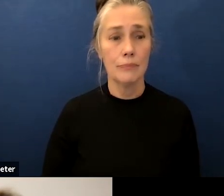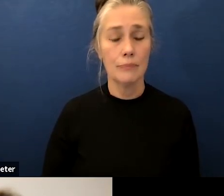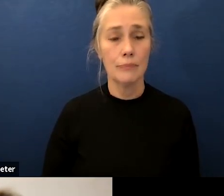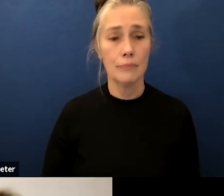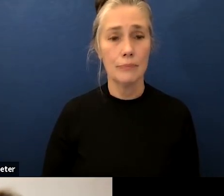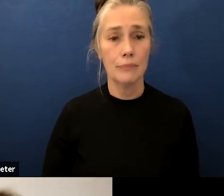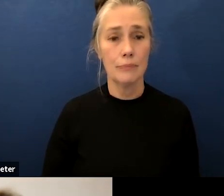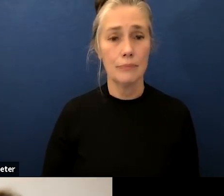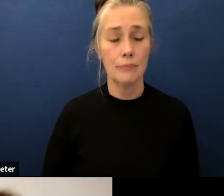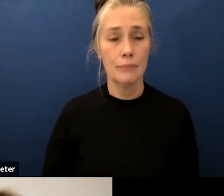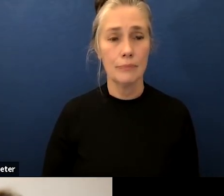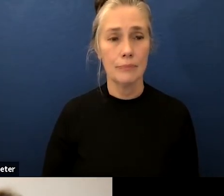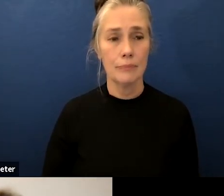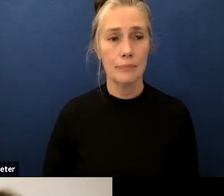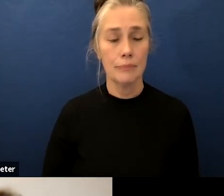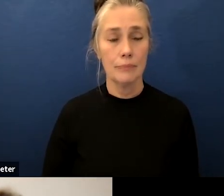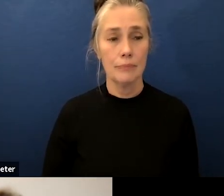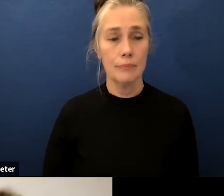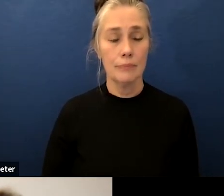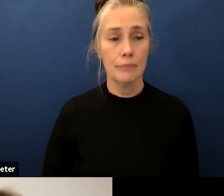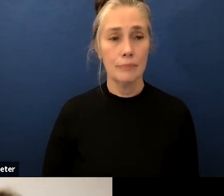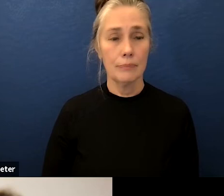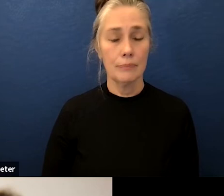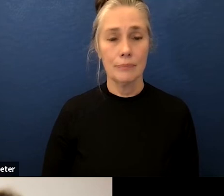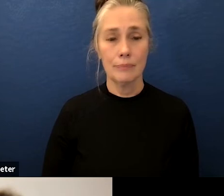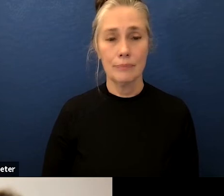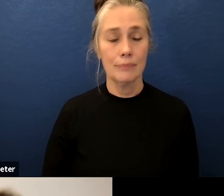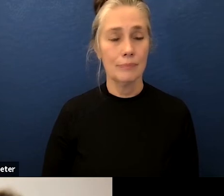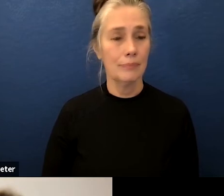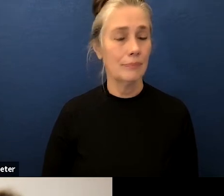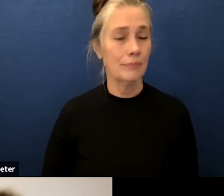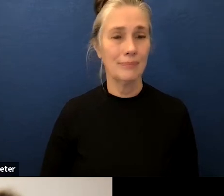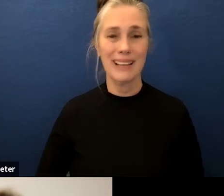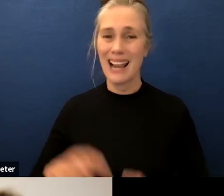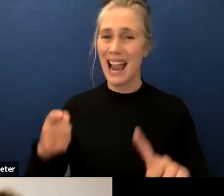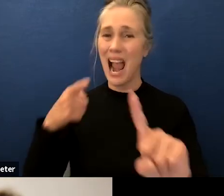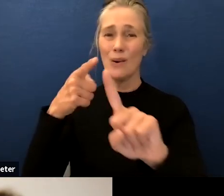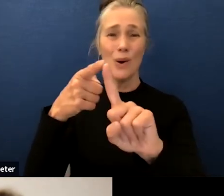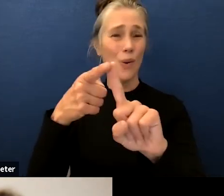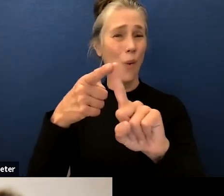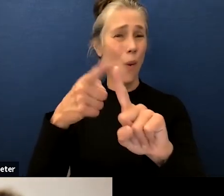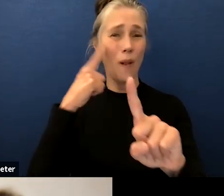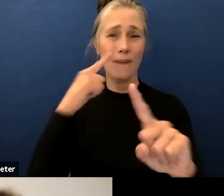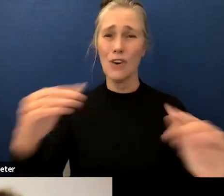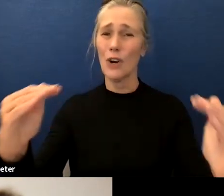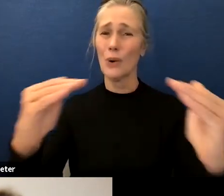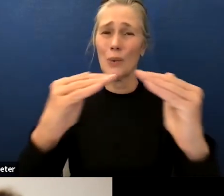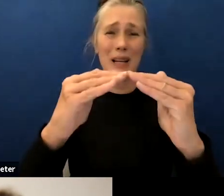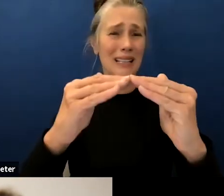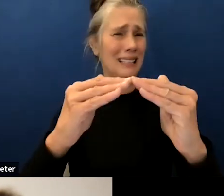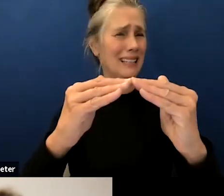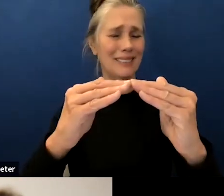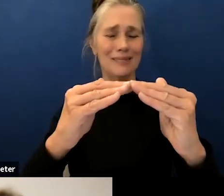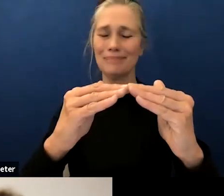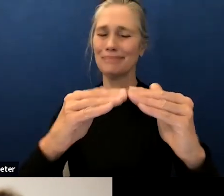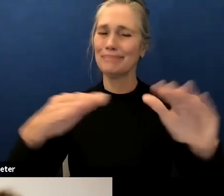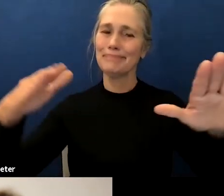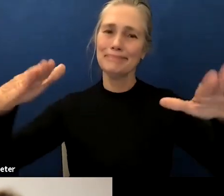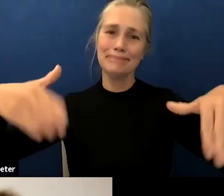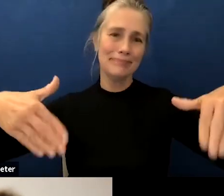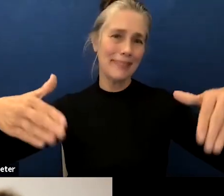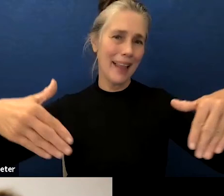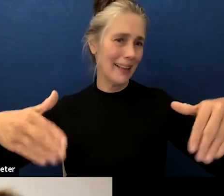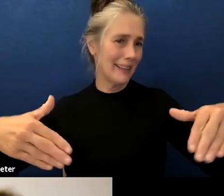so though we're far from reaching our goal of parity between um latino and white